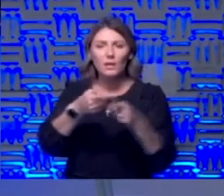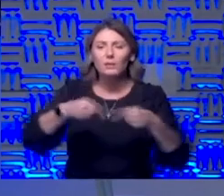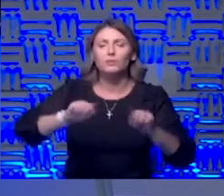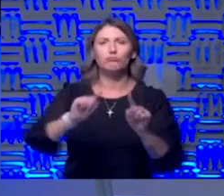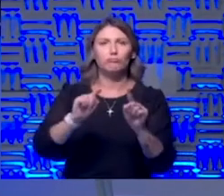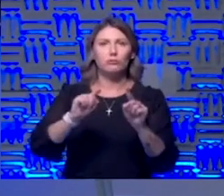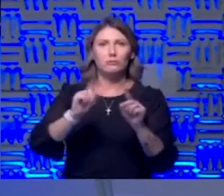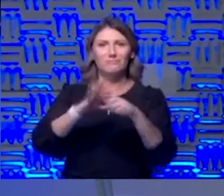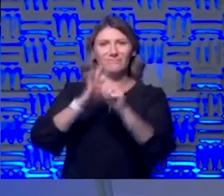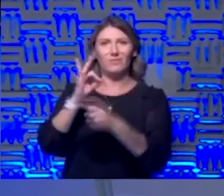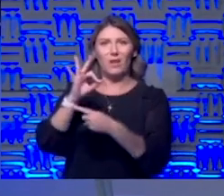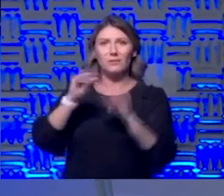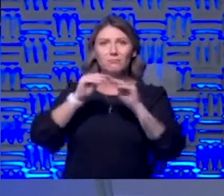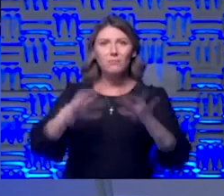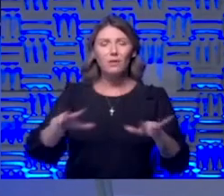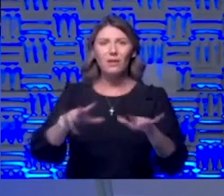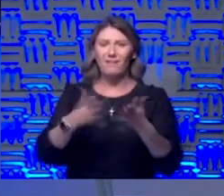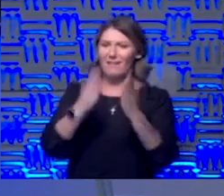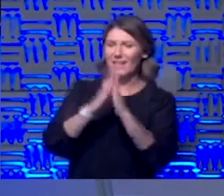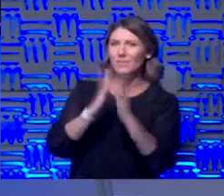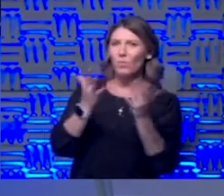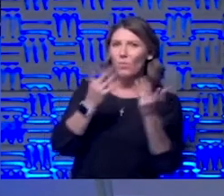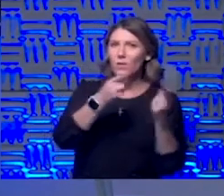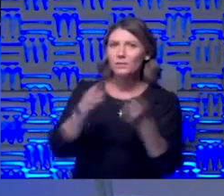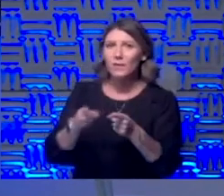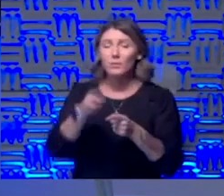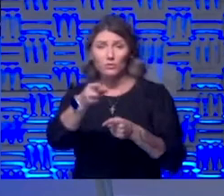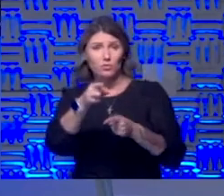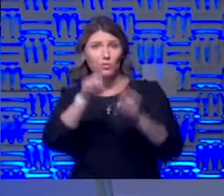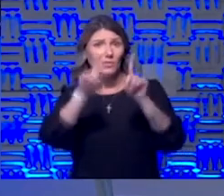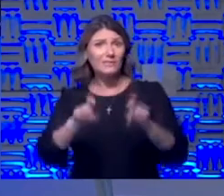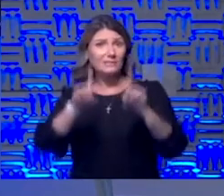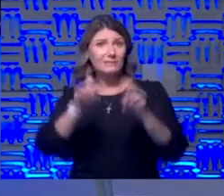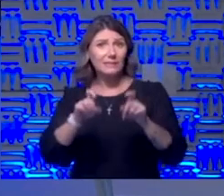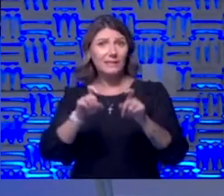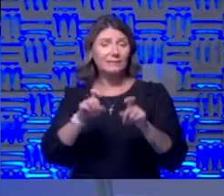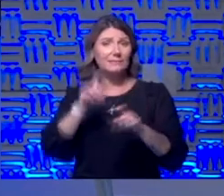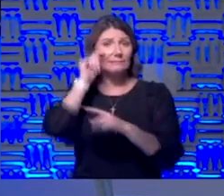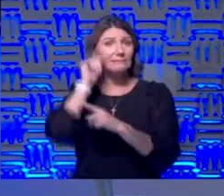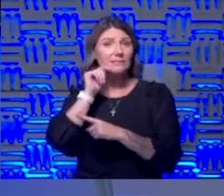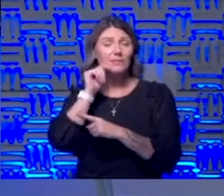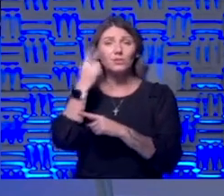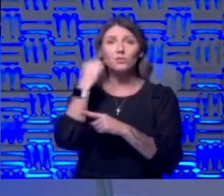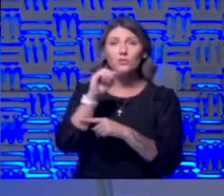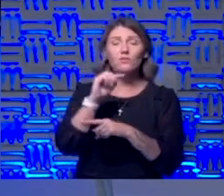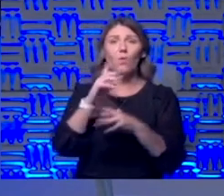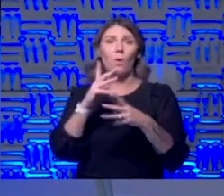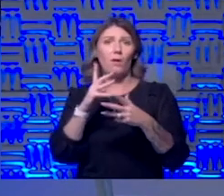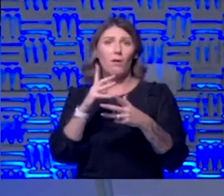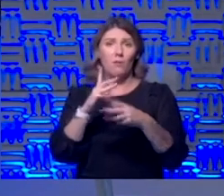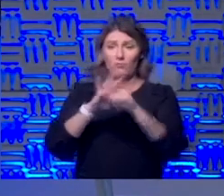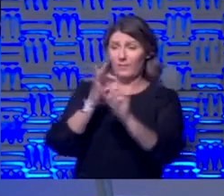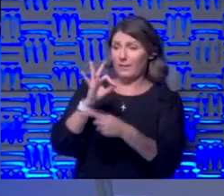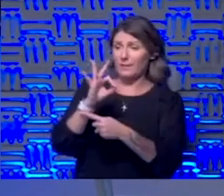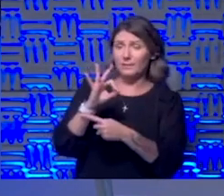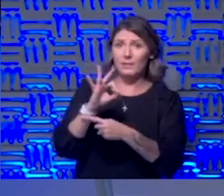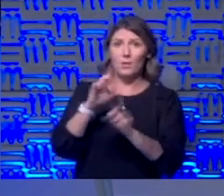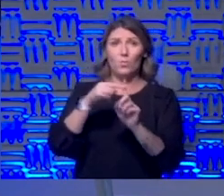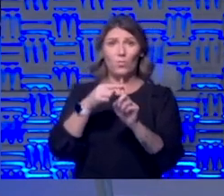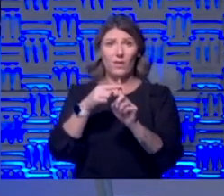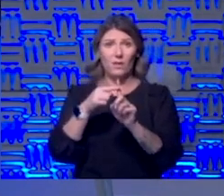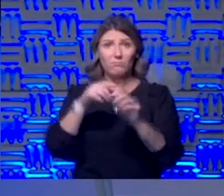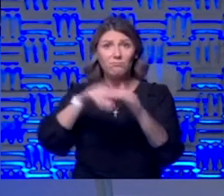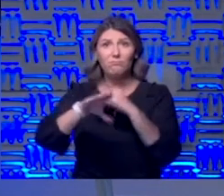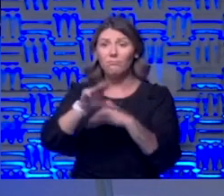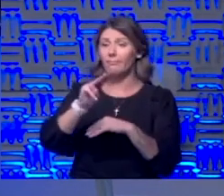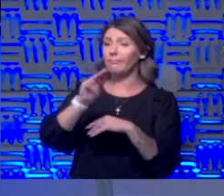also asking do you test teens for covid when they're admitted at marilac and are